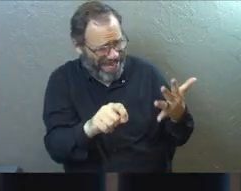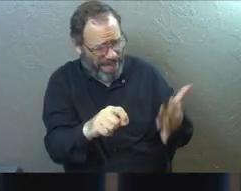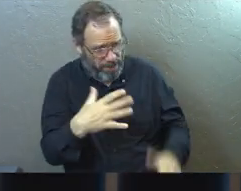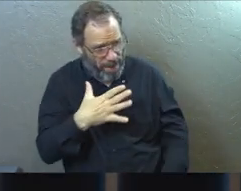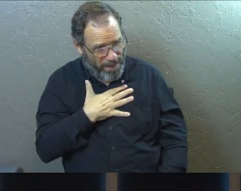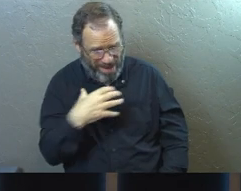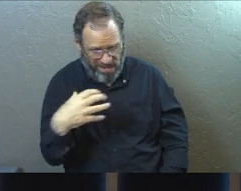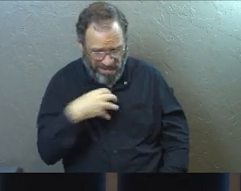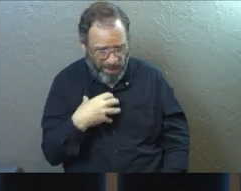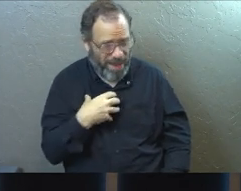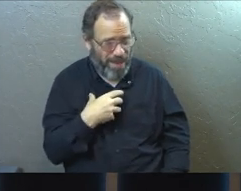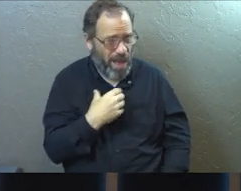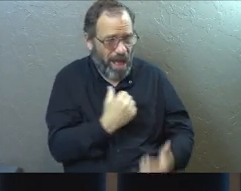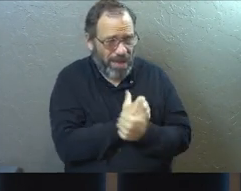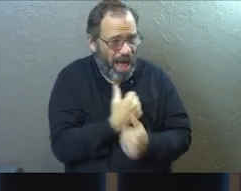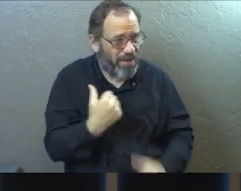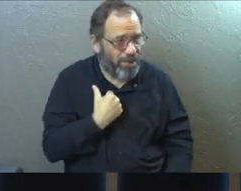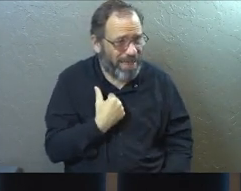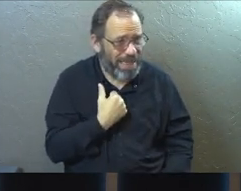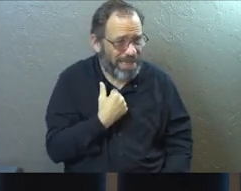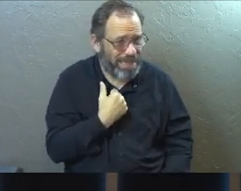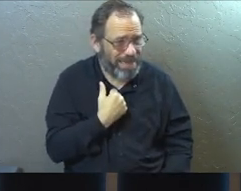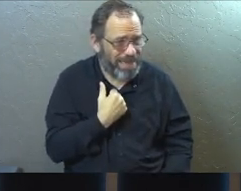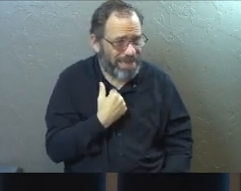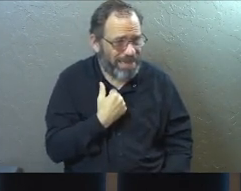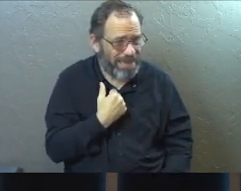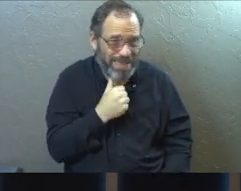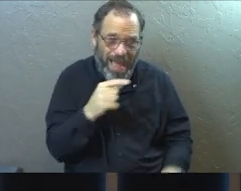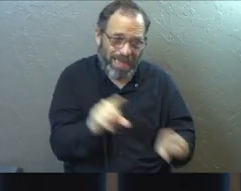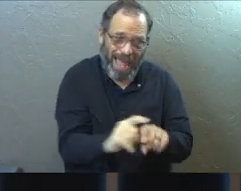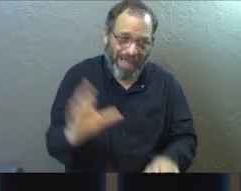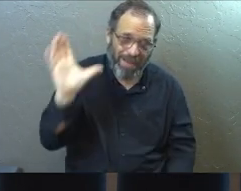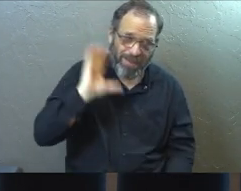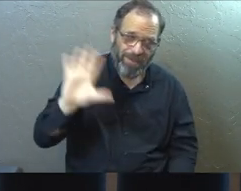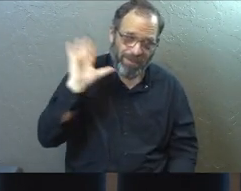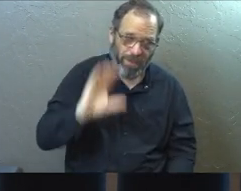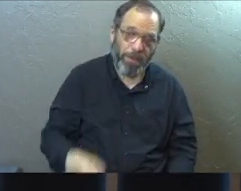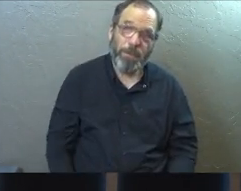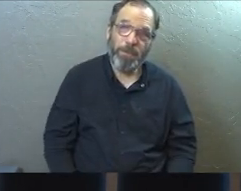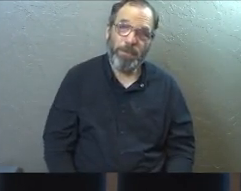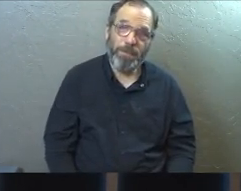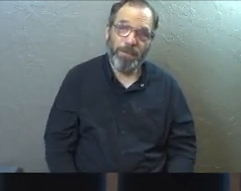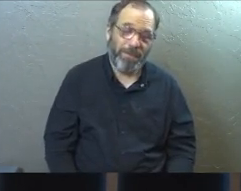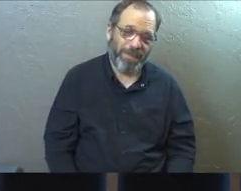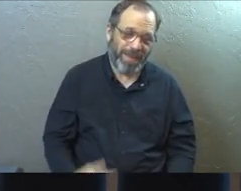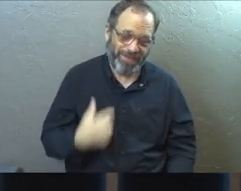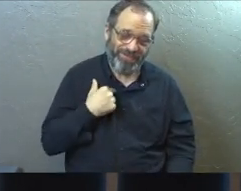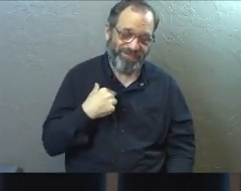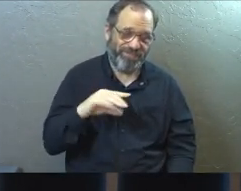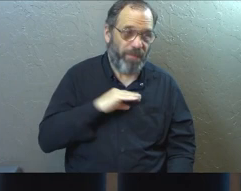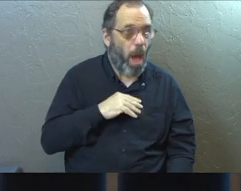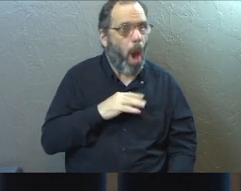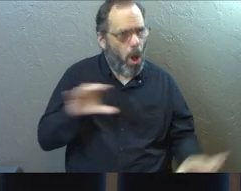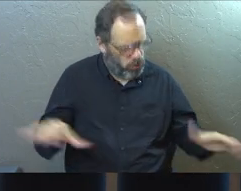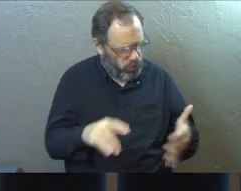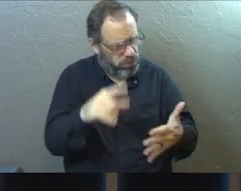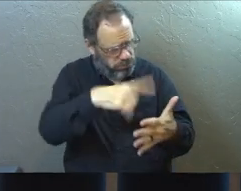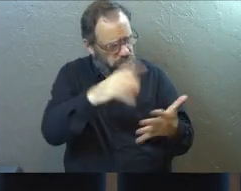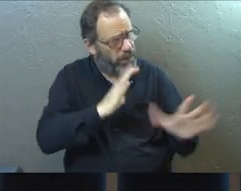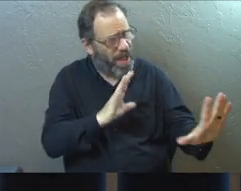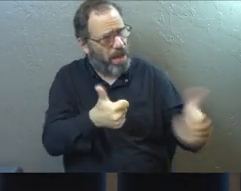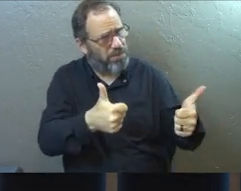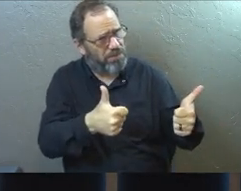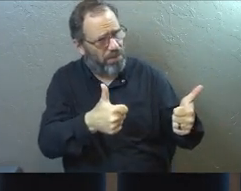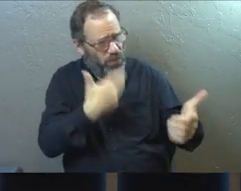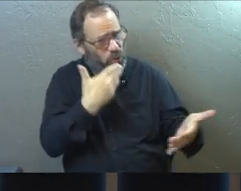my complaint is you don't love me like you did at first. That's where I'm not okay. Like you're doing all the stuff you're supposed to do.